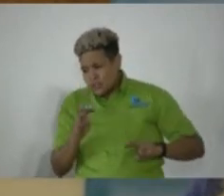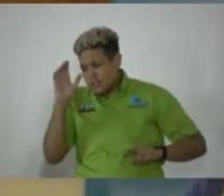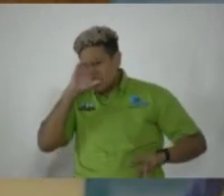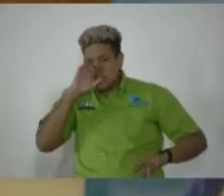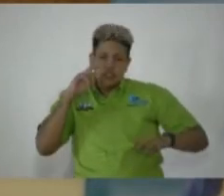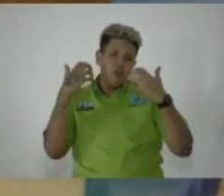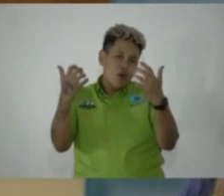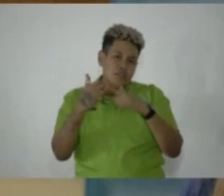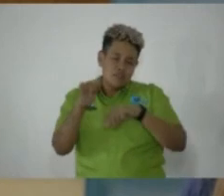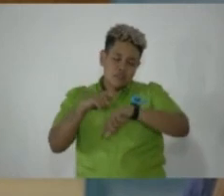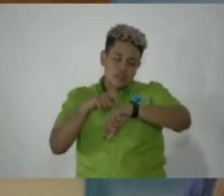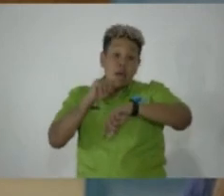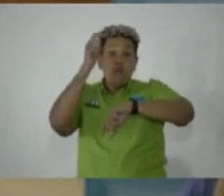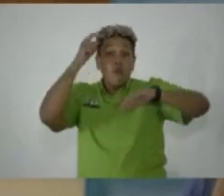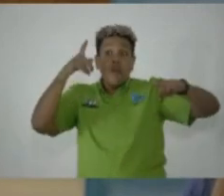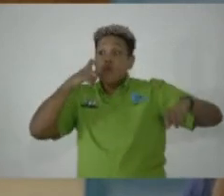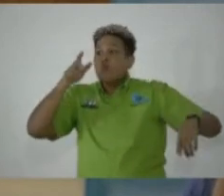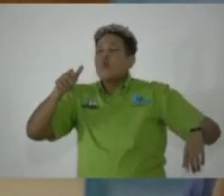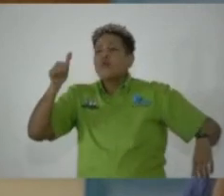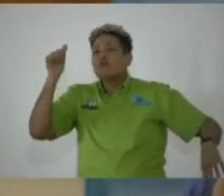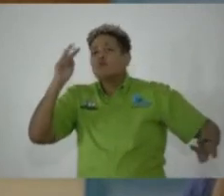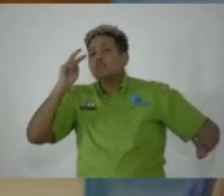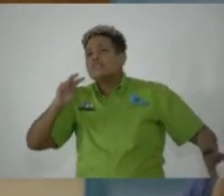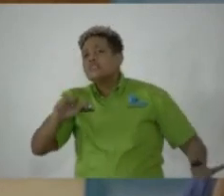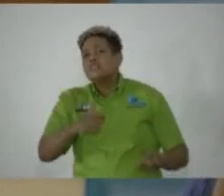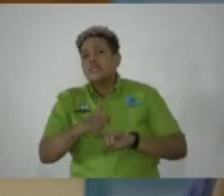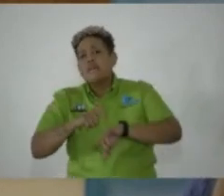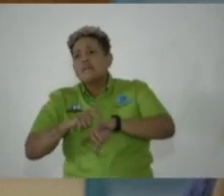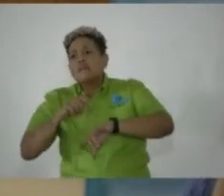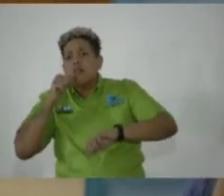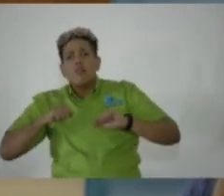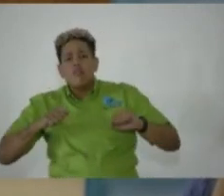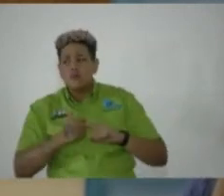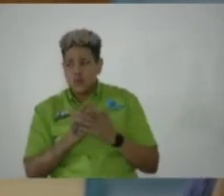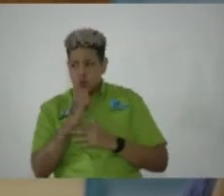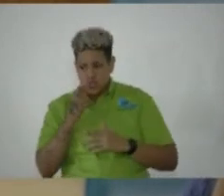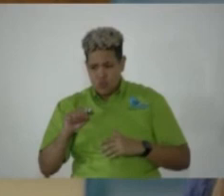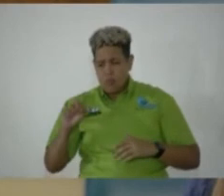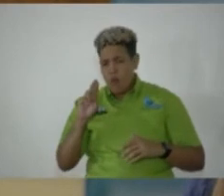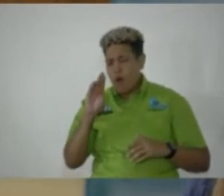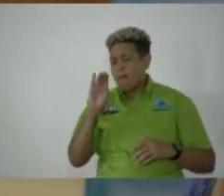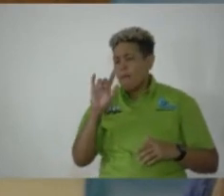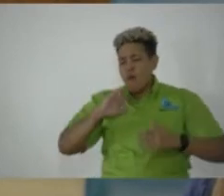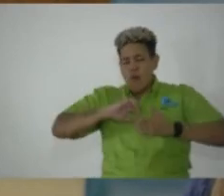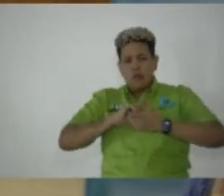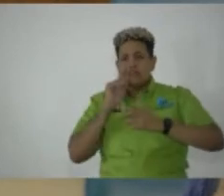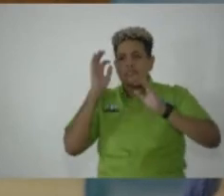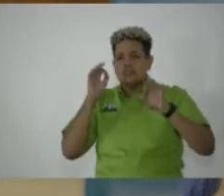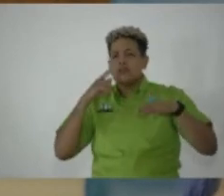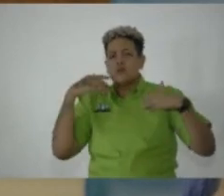then-governor, who refused to see him. Undaunted by this rebuke, Boogl decided to engage mass